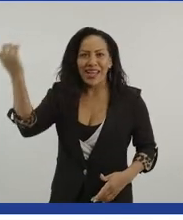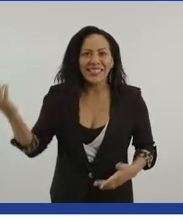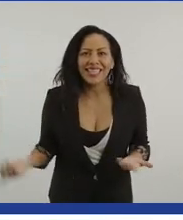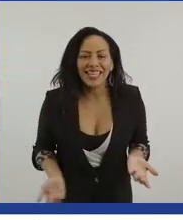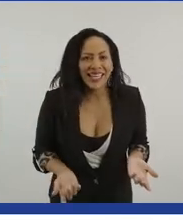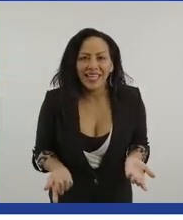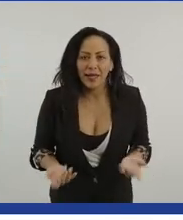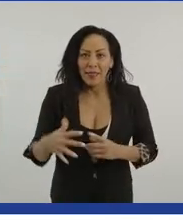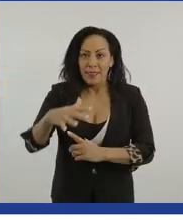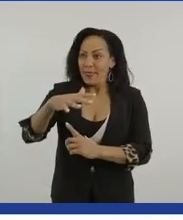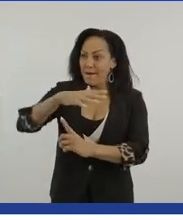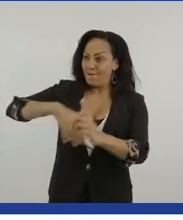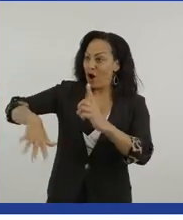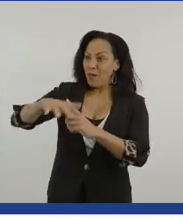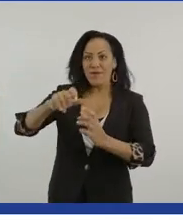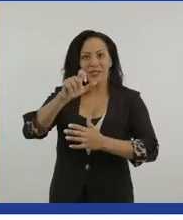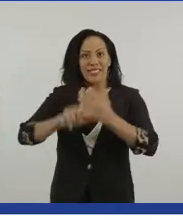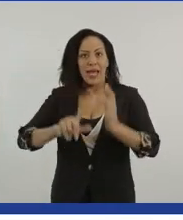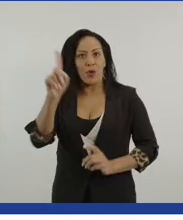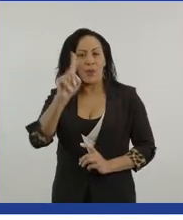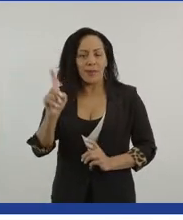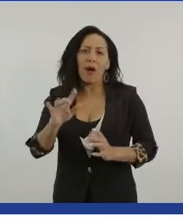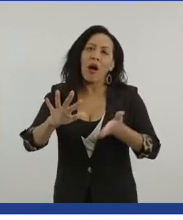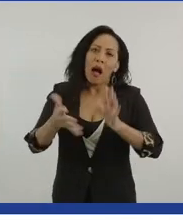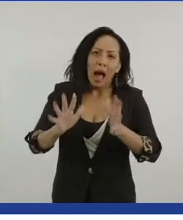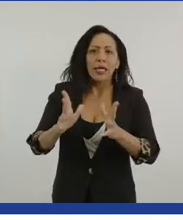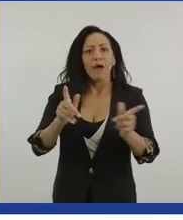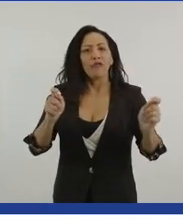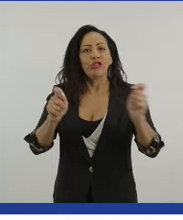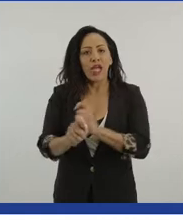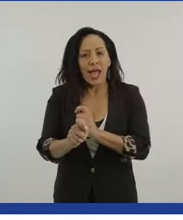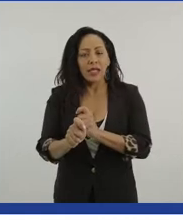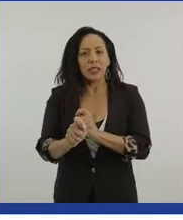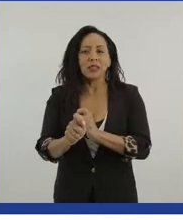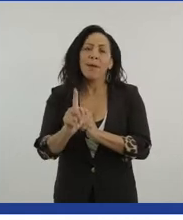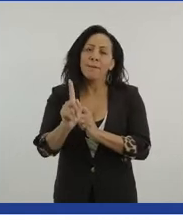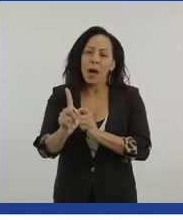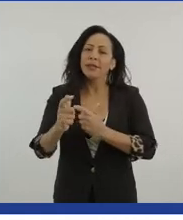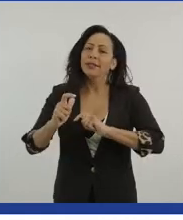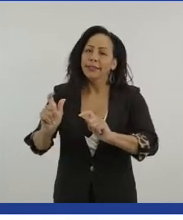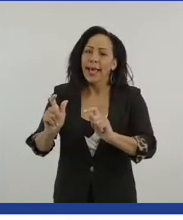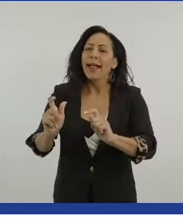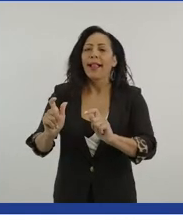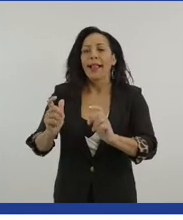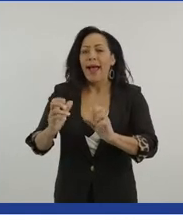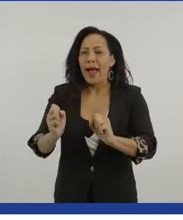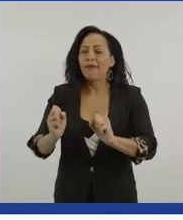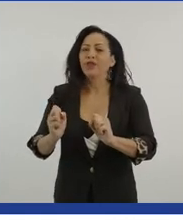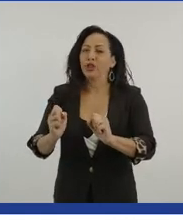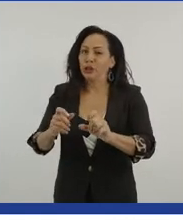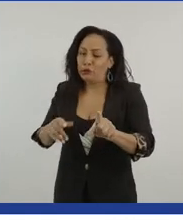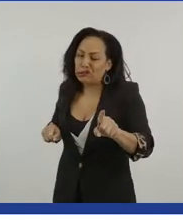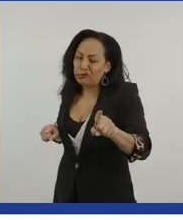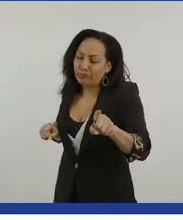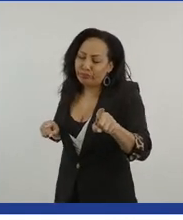for people with disabilities has in some cases changed. And in other cases, it's still, we've still got a real long way to go. think